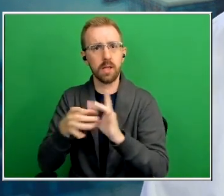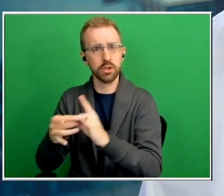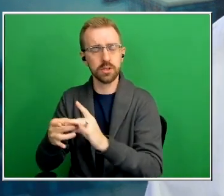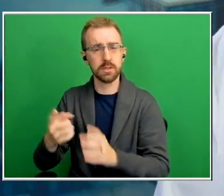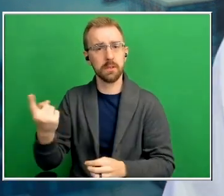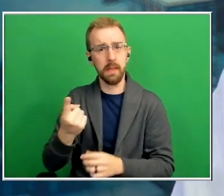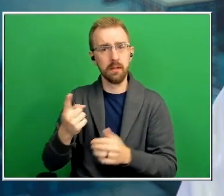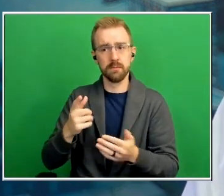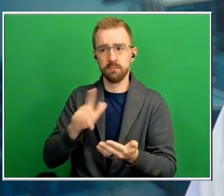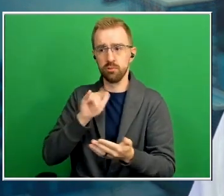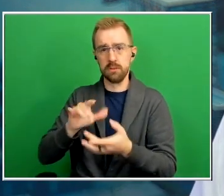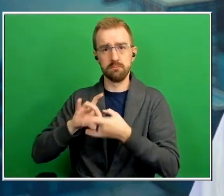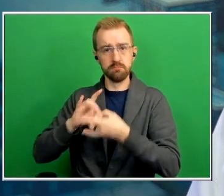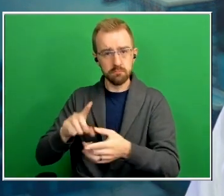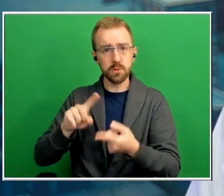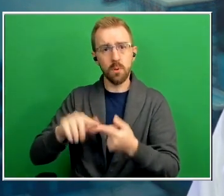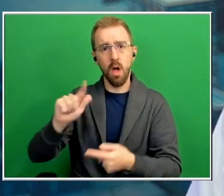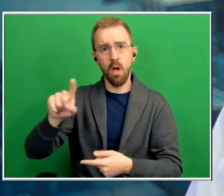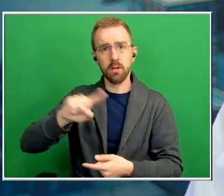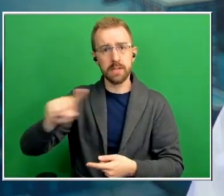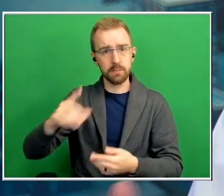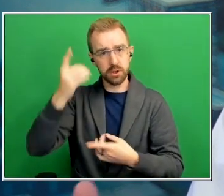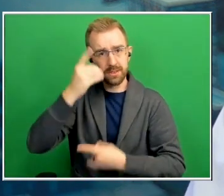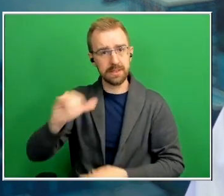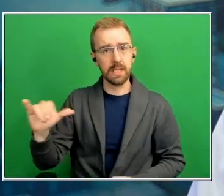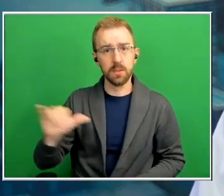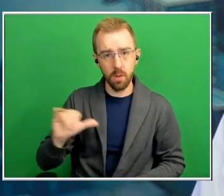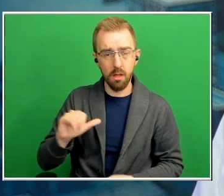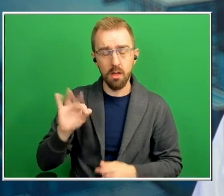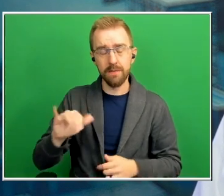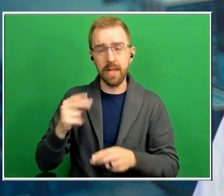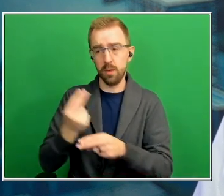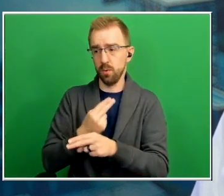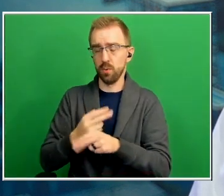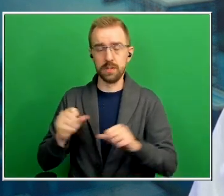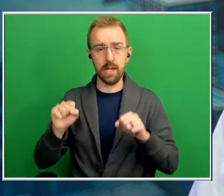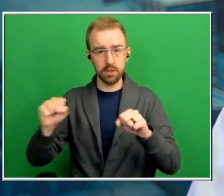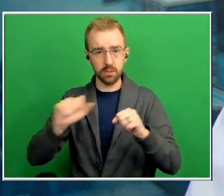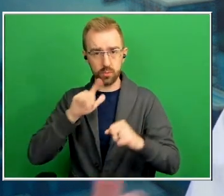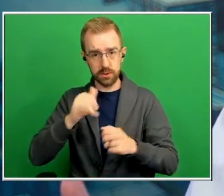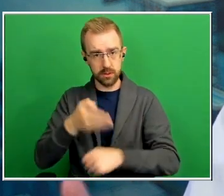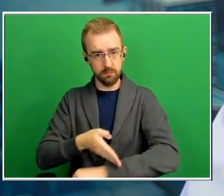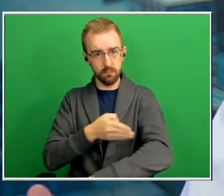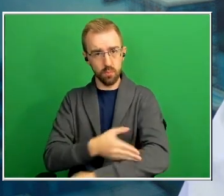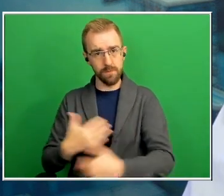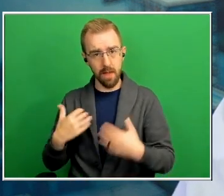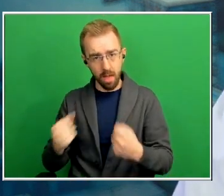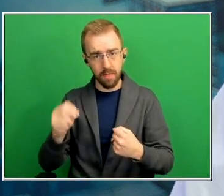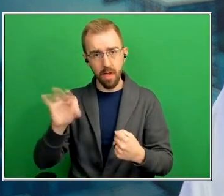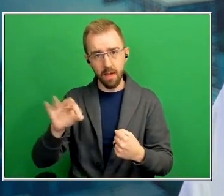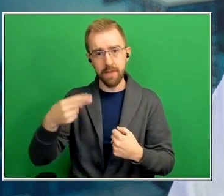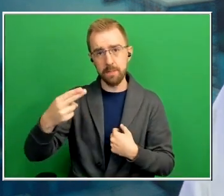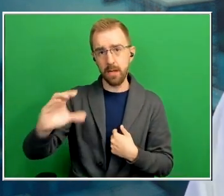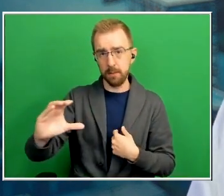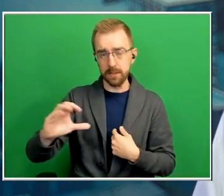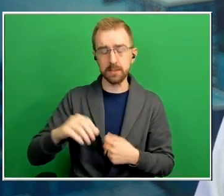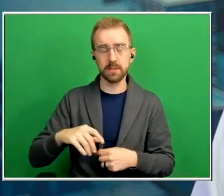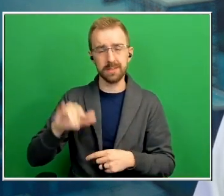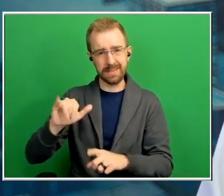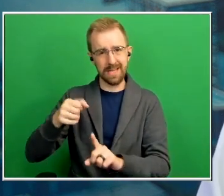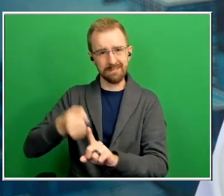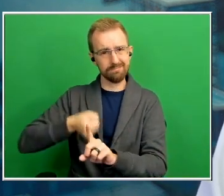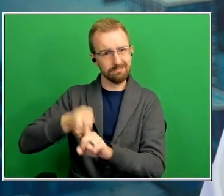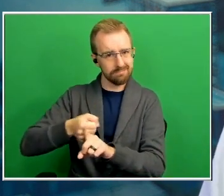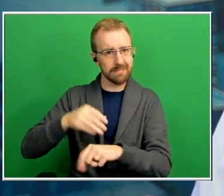to Alzheimer's disease so if we can use exercise to really improve the health of the hippocampus an area hit hard early in Alzheimer's disease